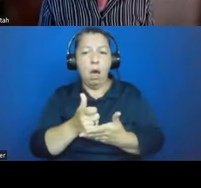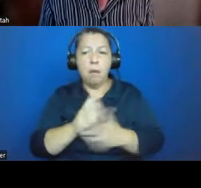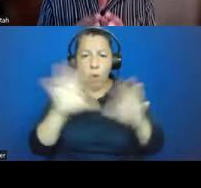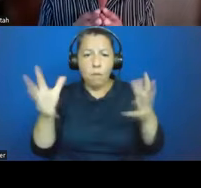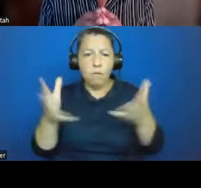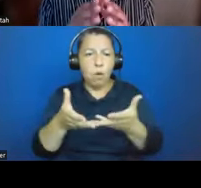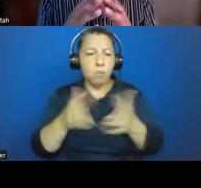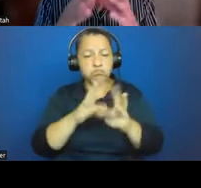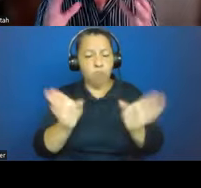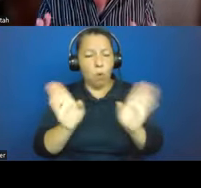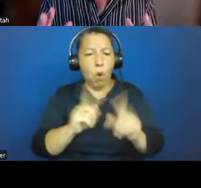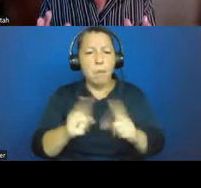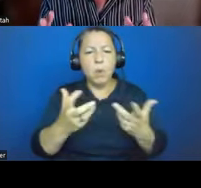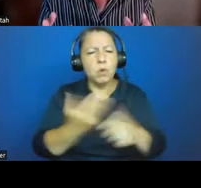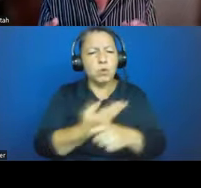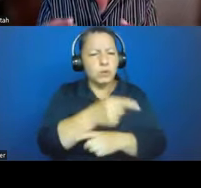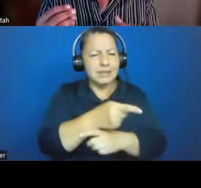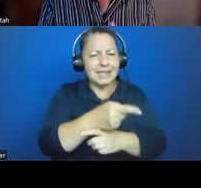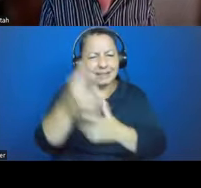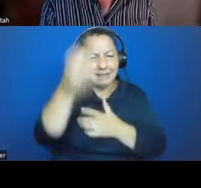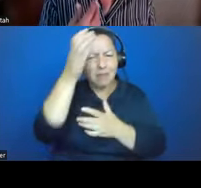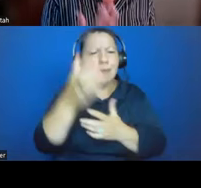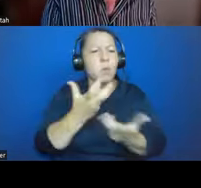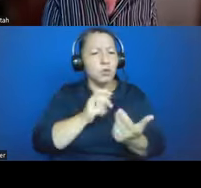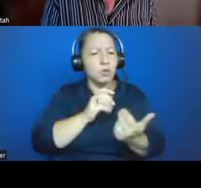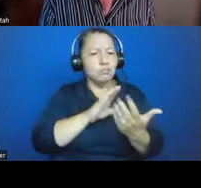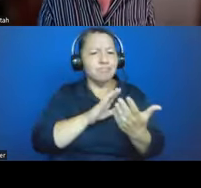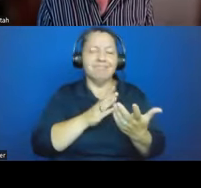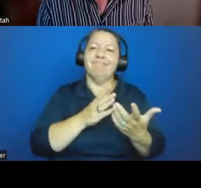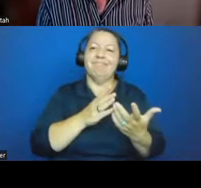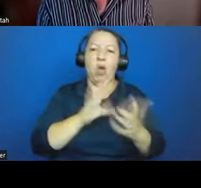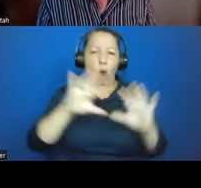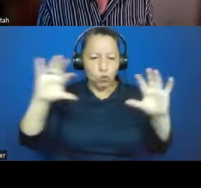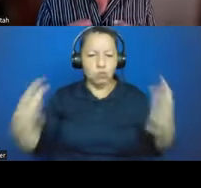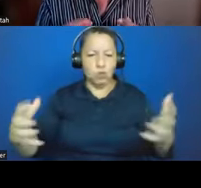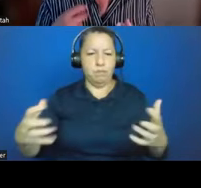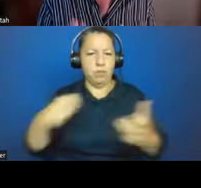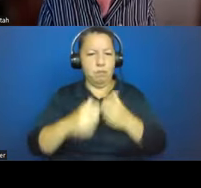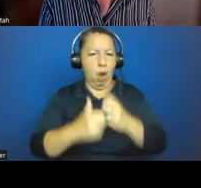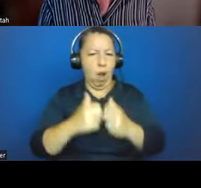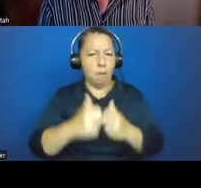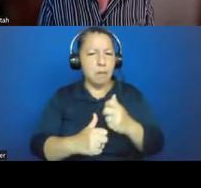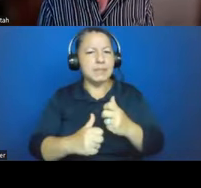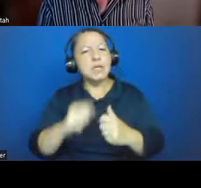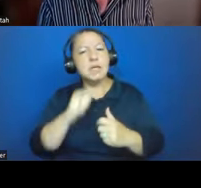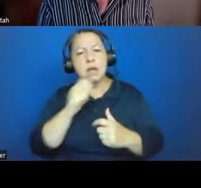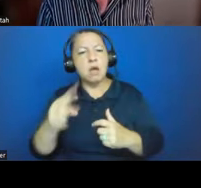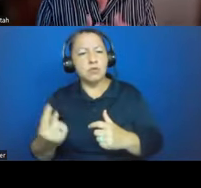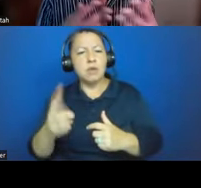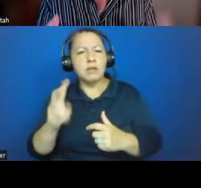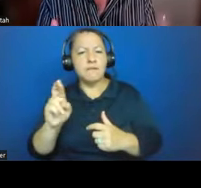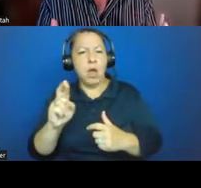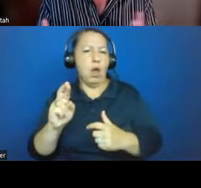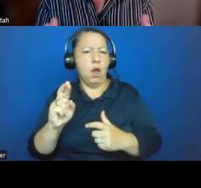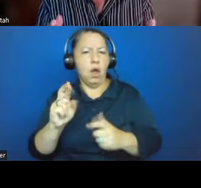and tackle a class of problems by being applied to other vector-borne diseases, but also other human environmental challenges,